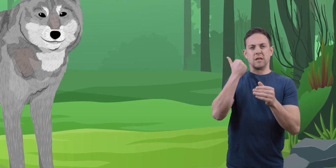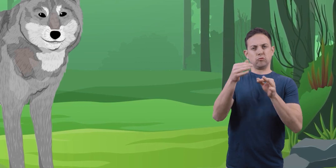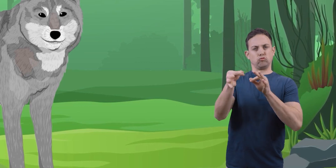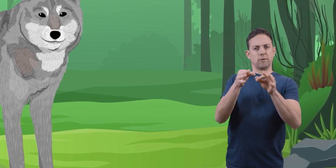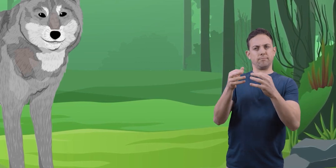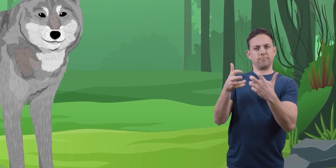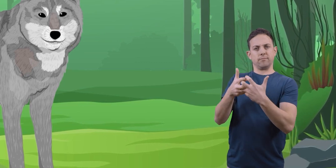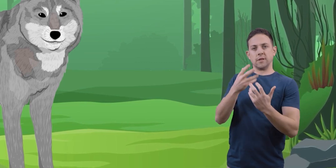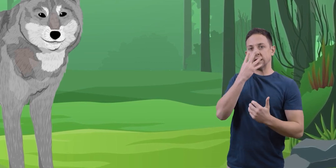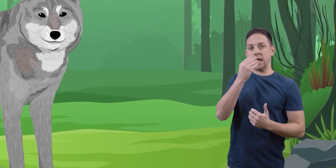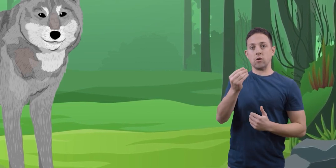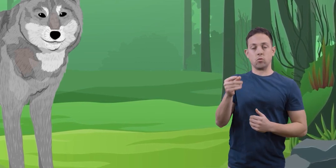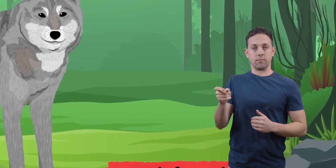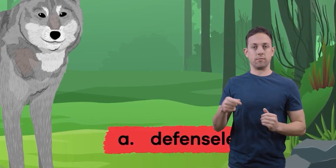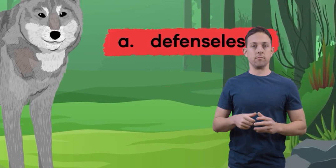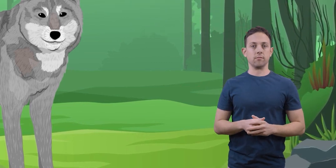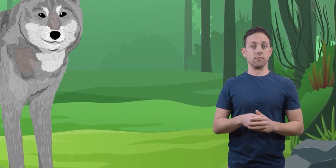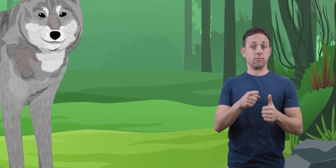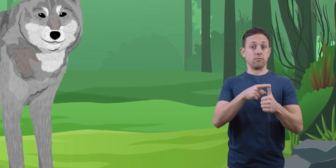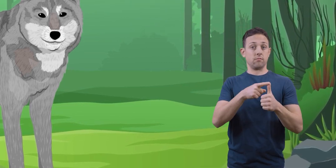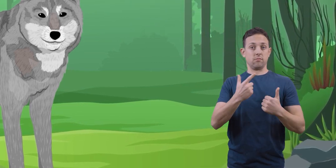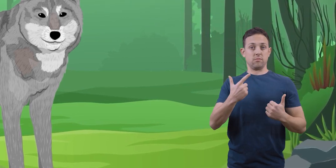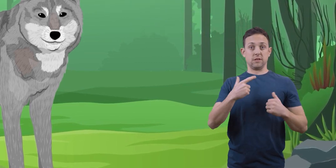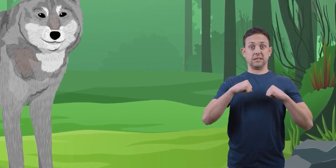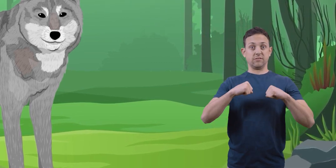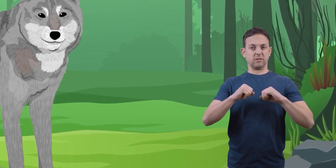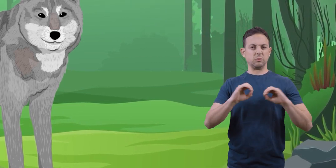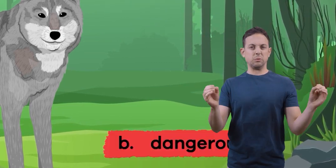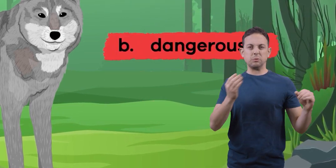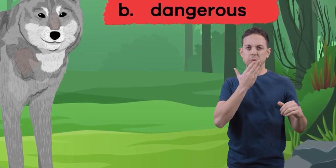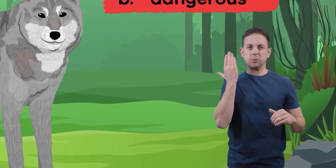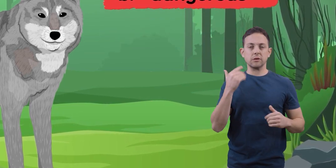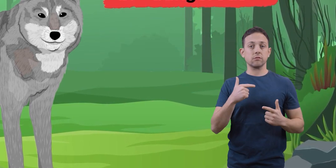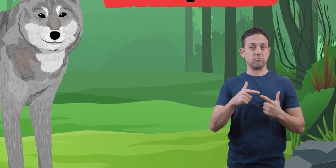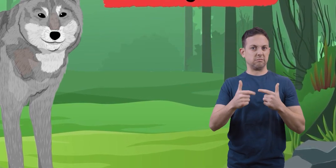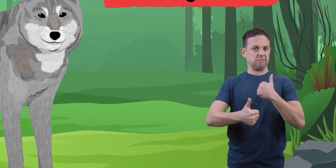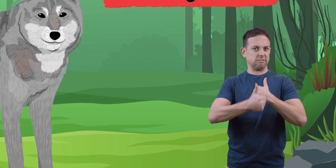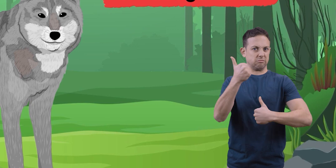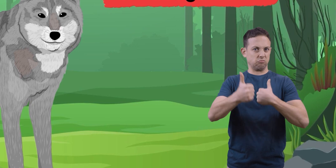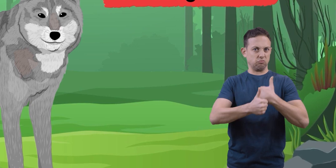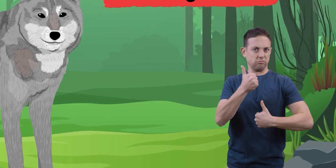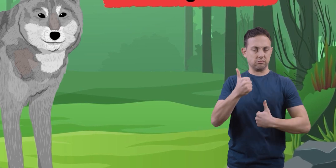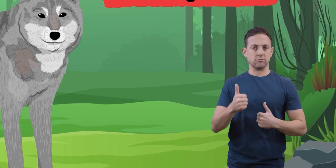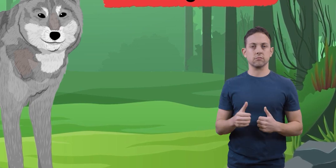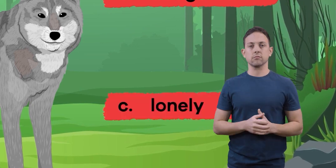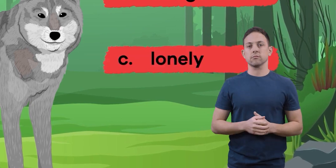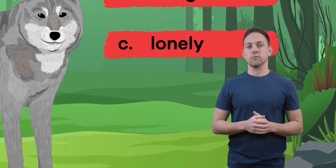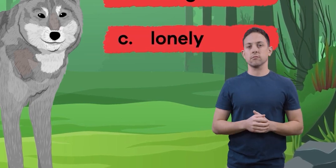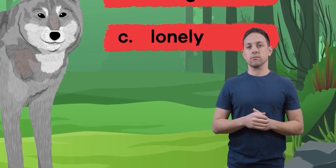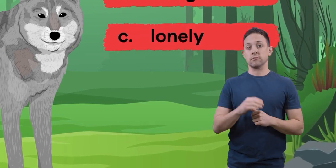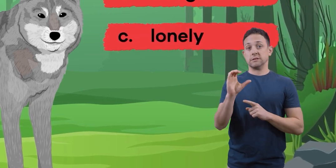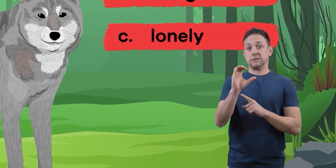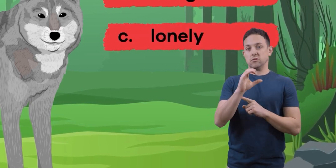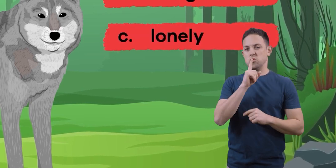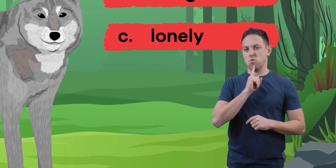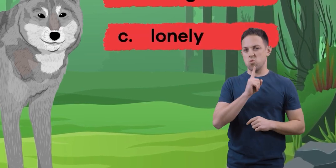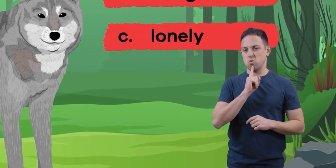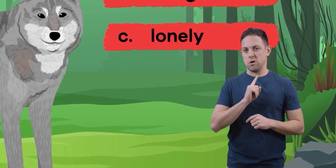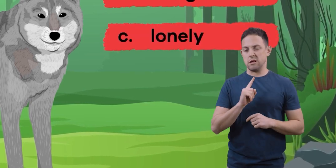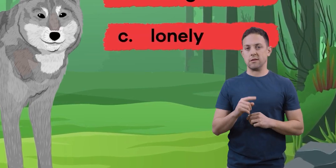describes the coyote. A. Defenseless. B. Dangerous. C.